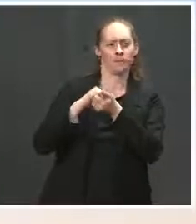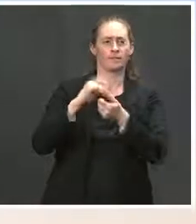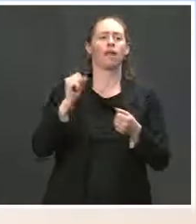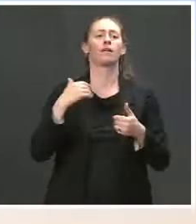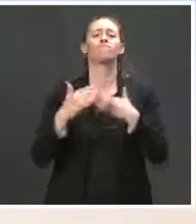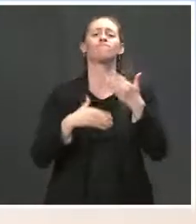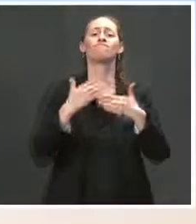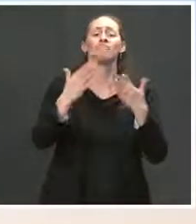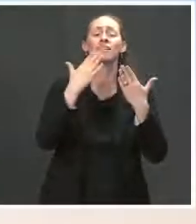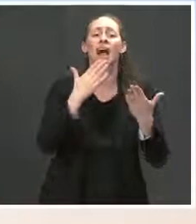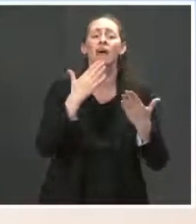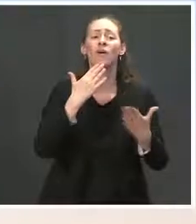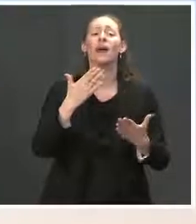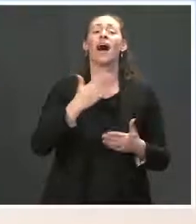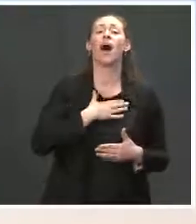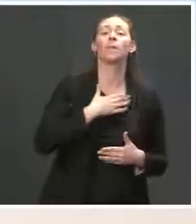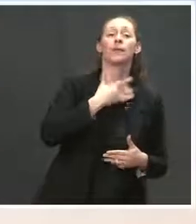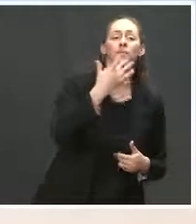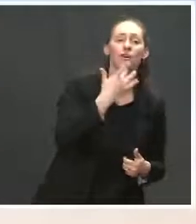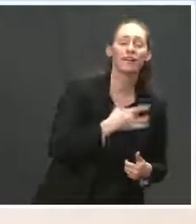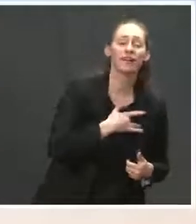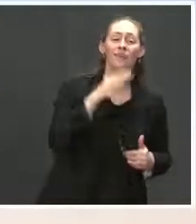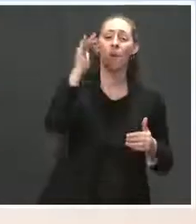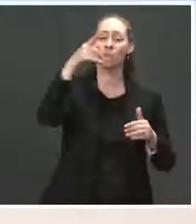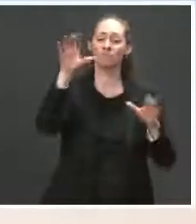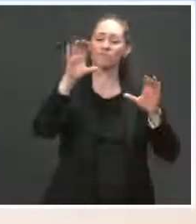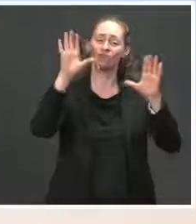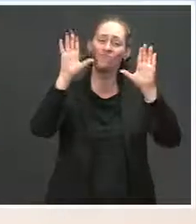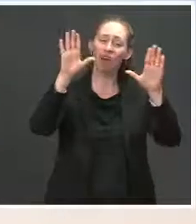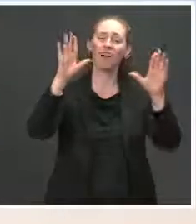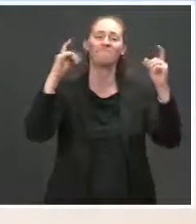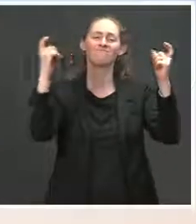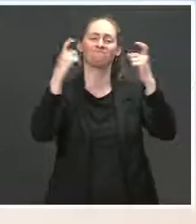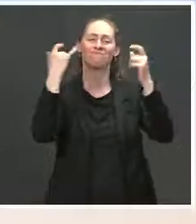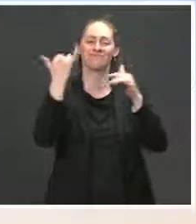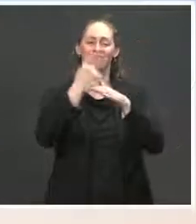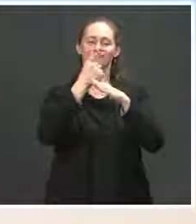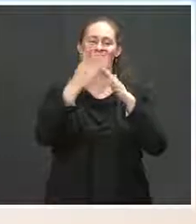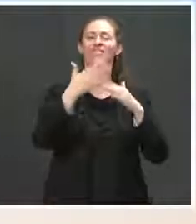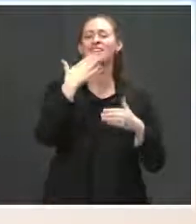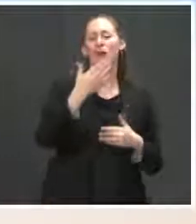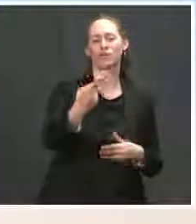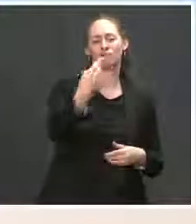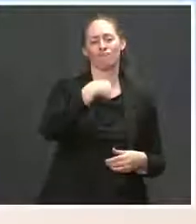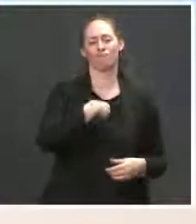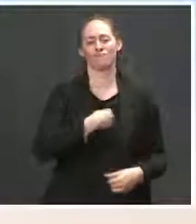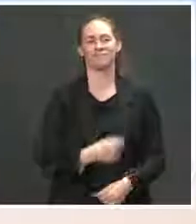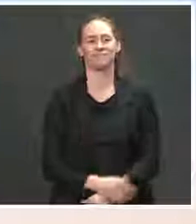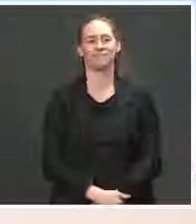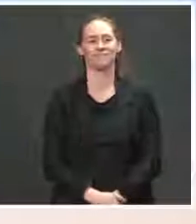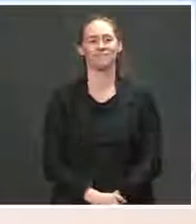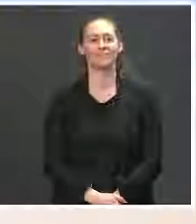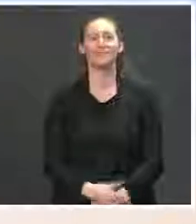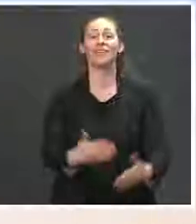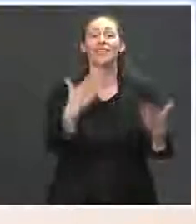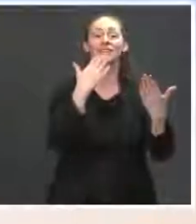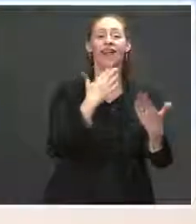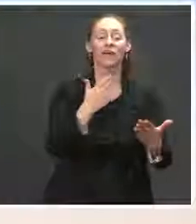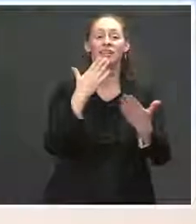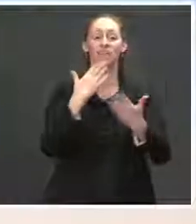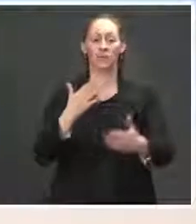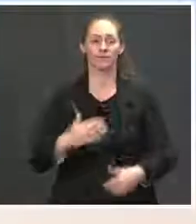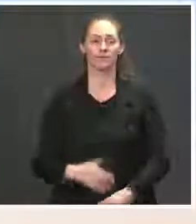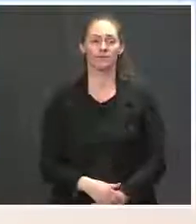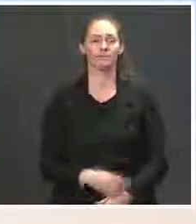you so much. Happy birthday. I hope you have a wonderful celebration this weekend. And thanks again for joining us. Great. Well, thank you, everyone. As I promised yesterday, I